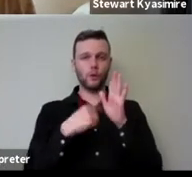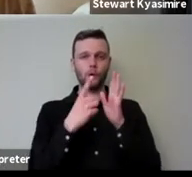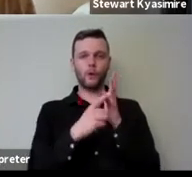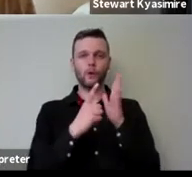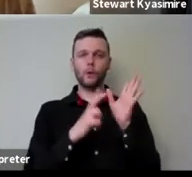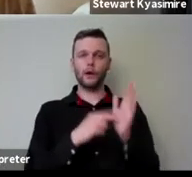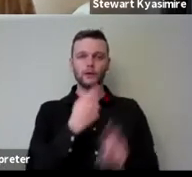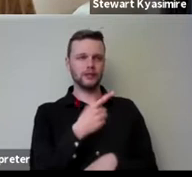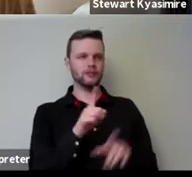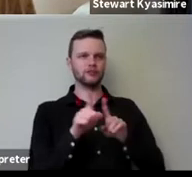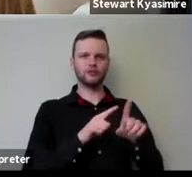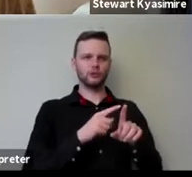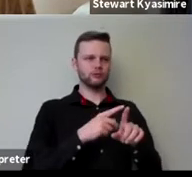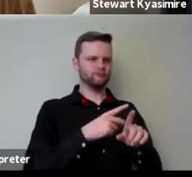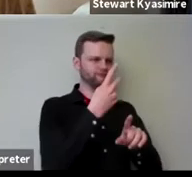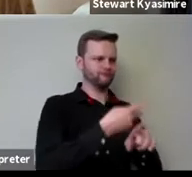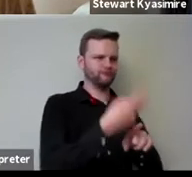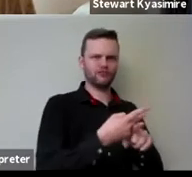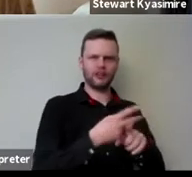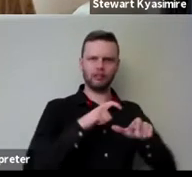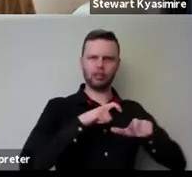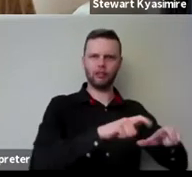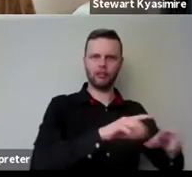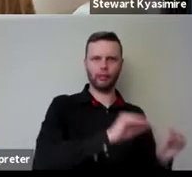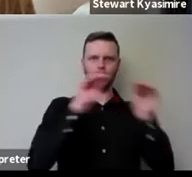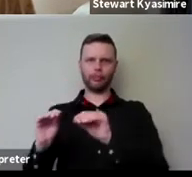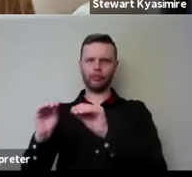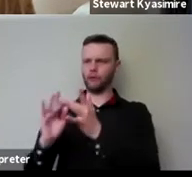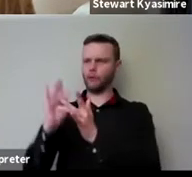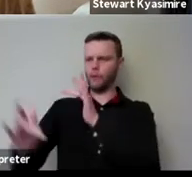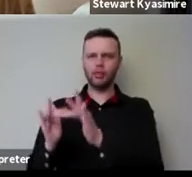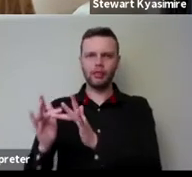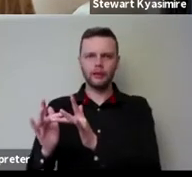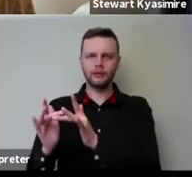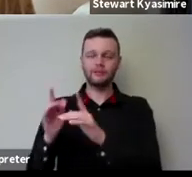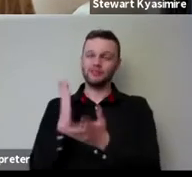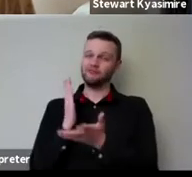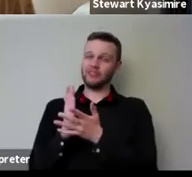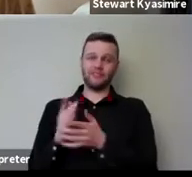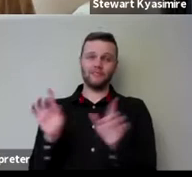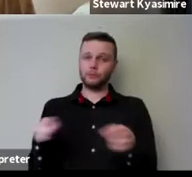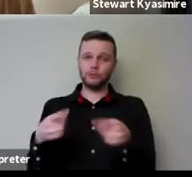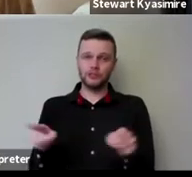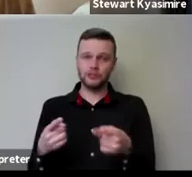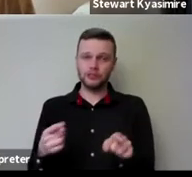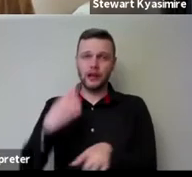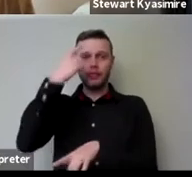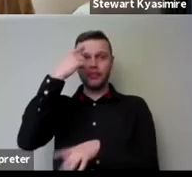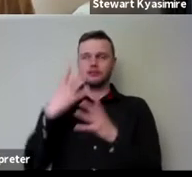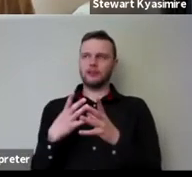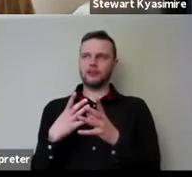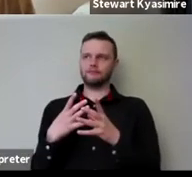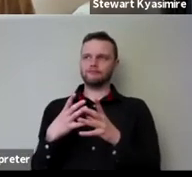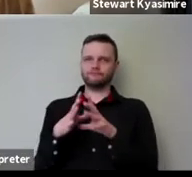practice online doesn't work because in reality now what happens for musicians who i think have dominated that rush